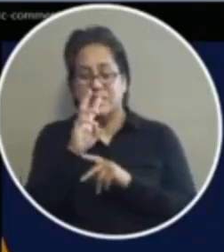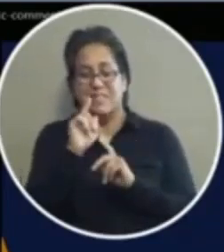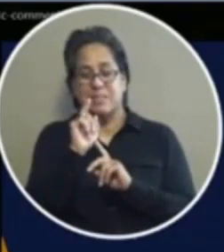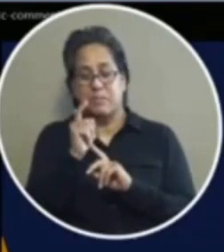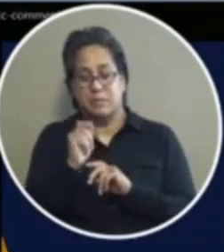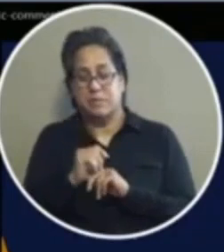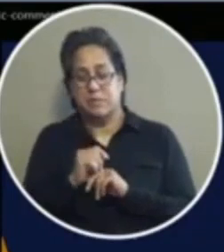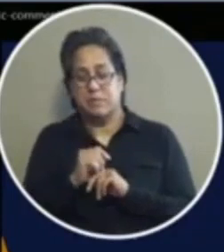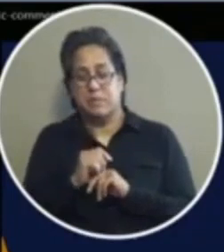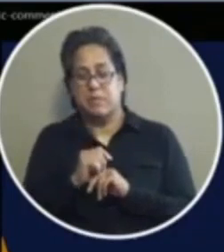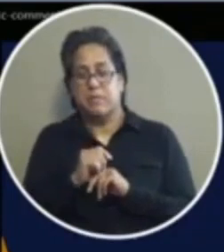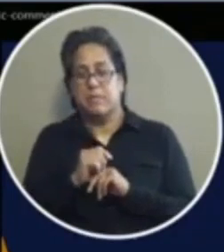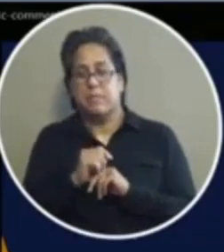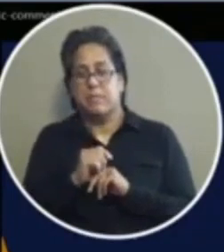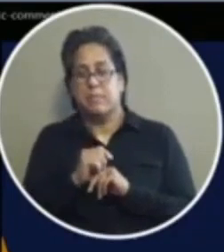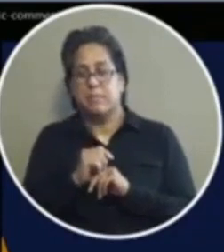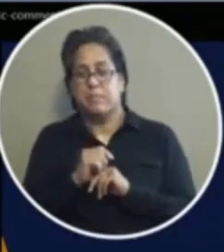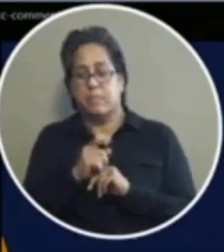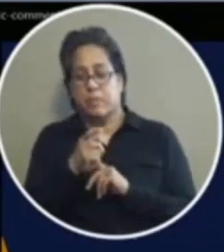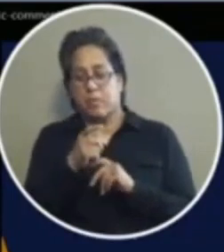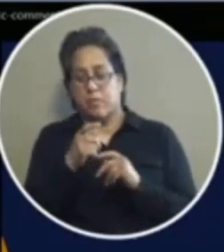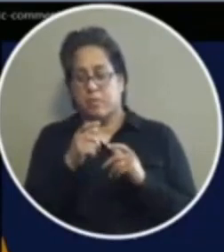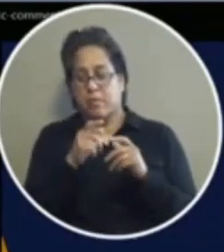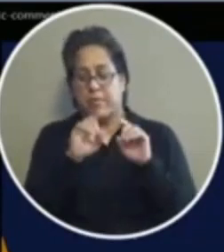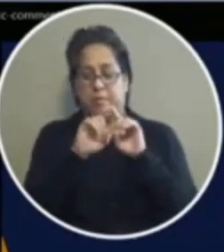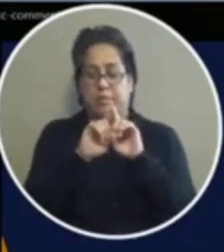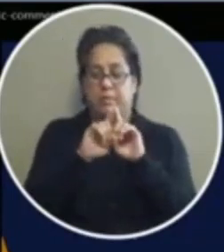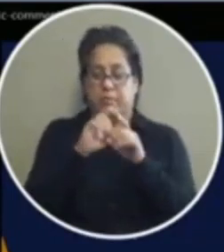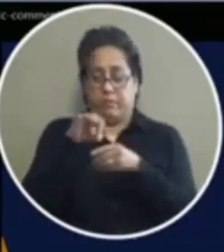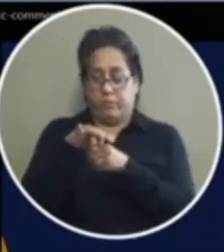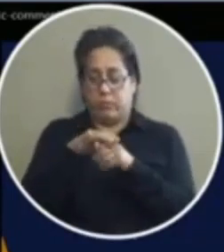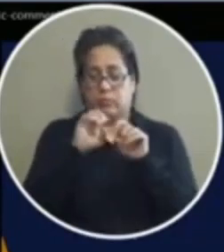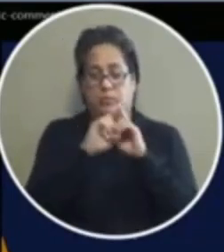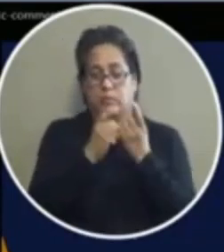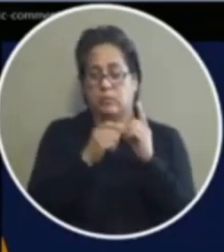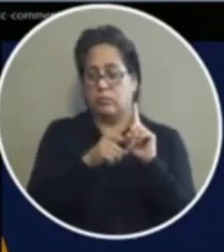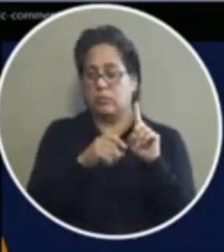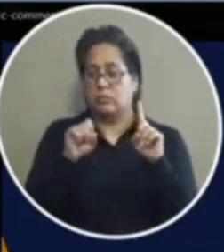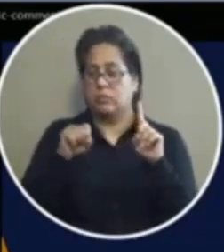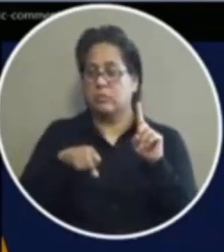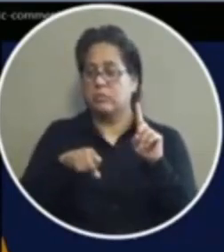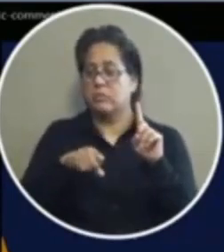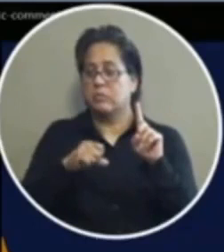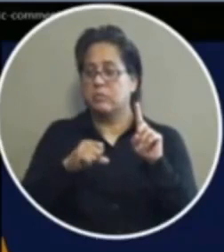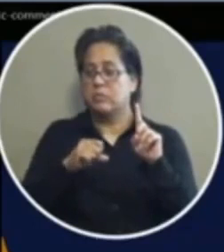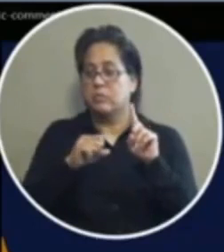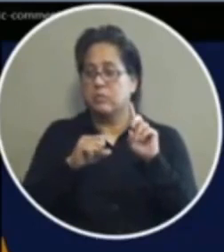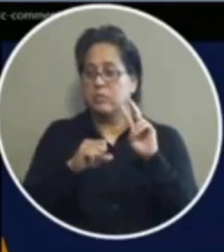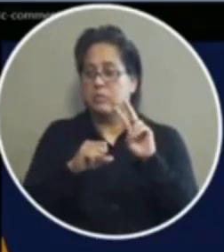six minutes on that motion mayor pro tem shortspine aye representative anello aye